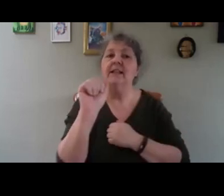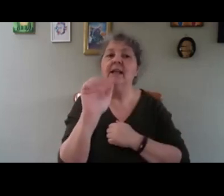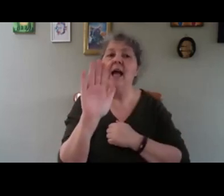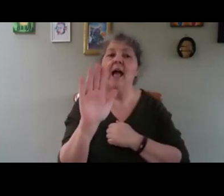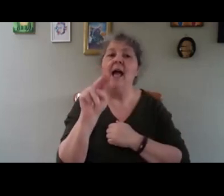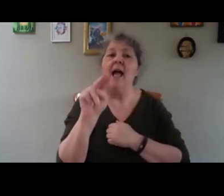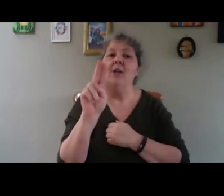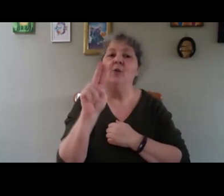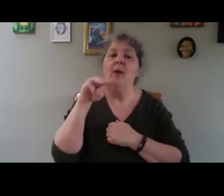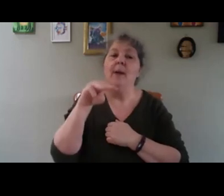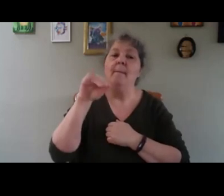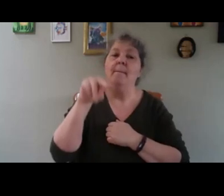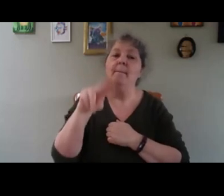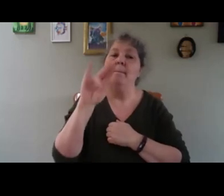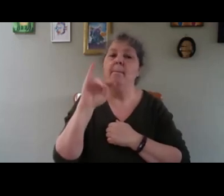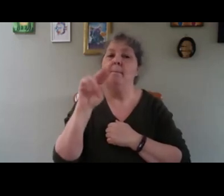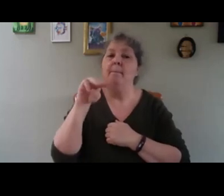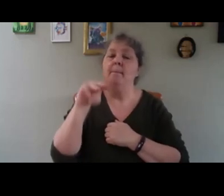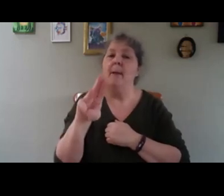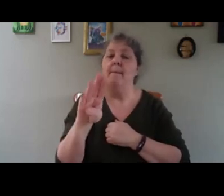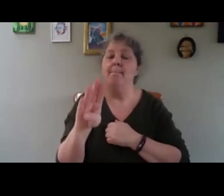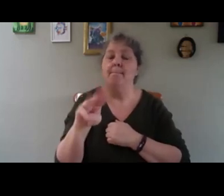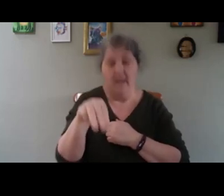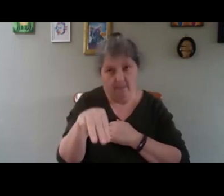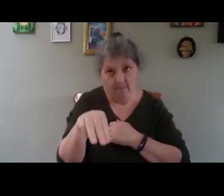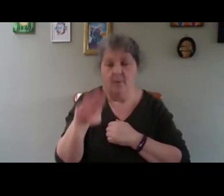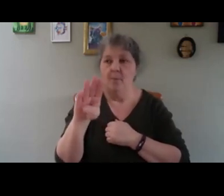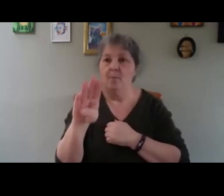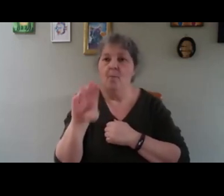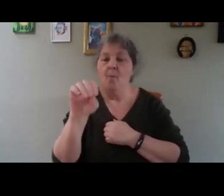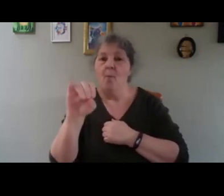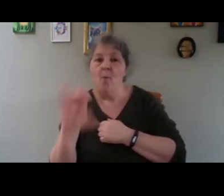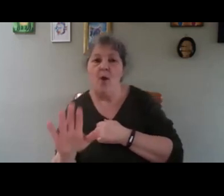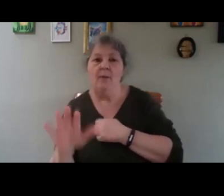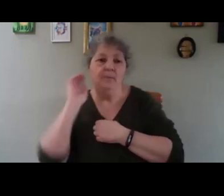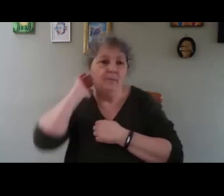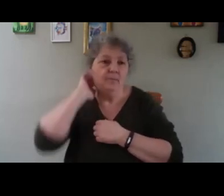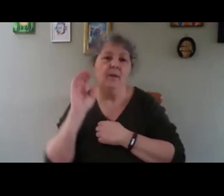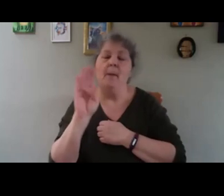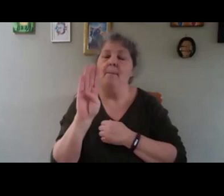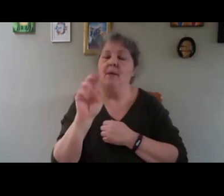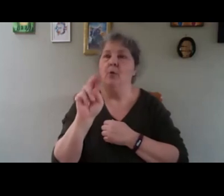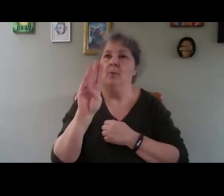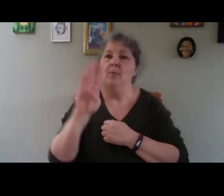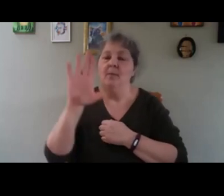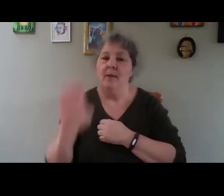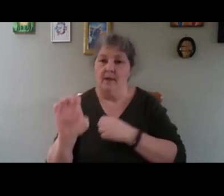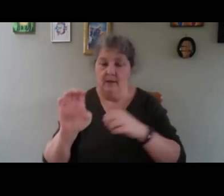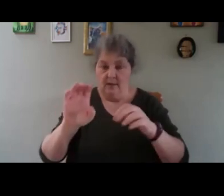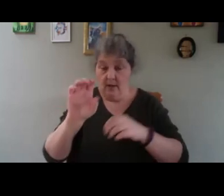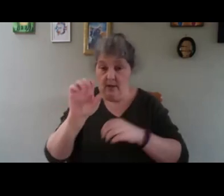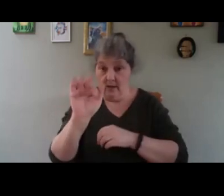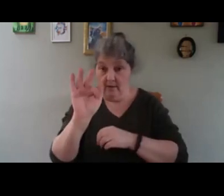and the backside. So I'm going to talk about something like on the floor heating system